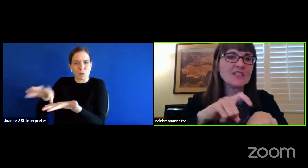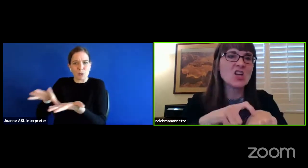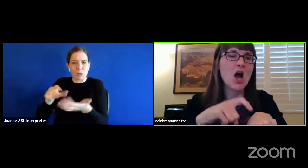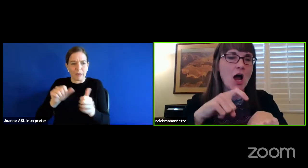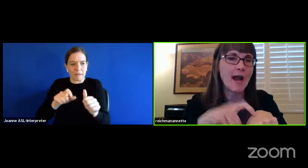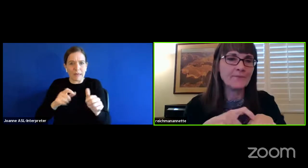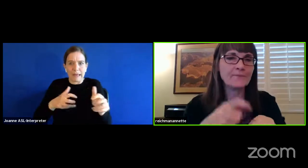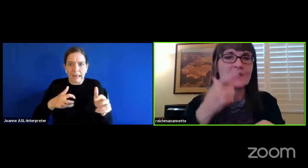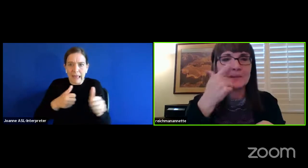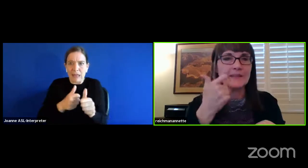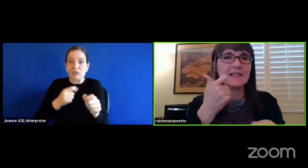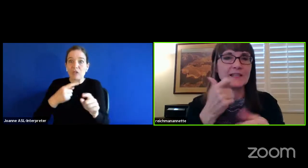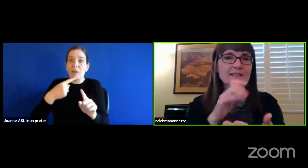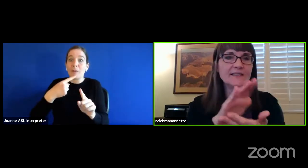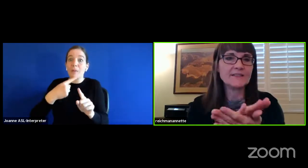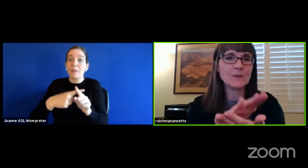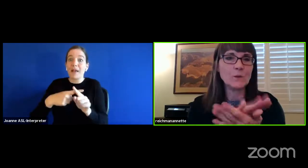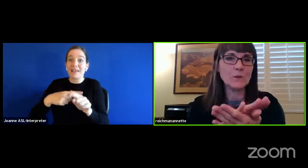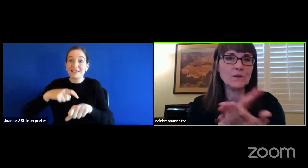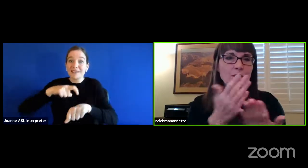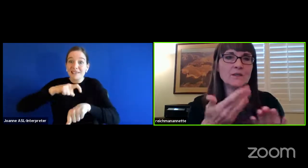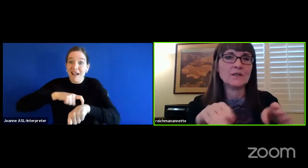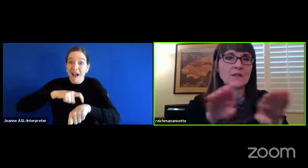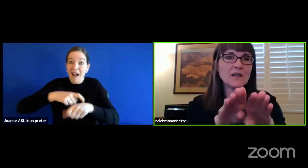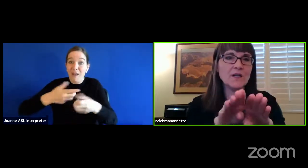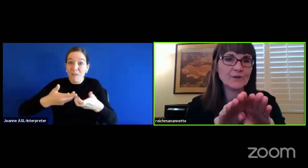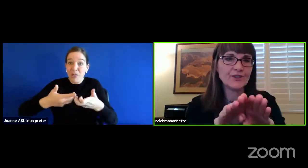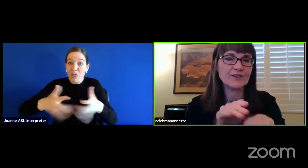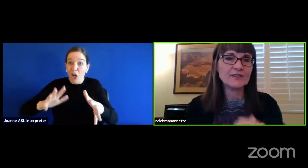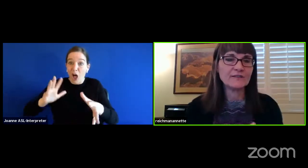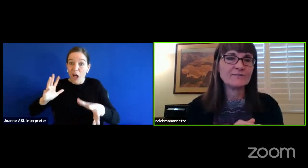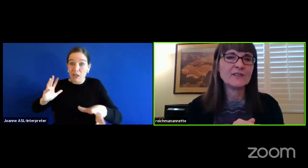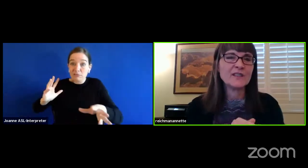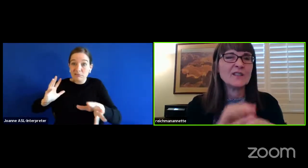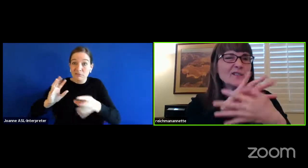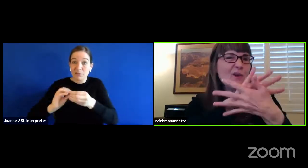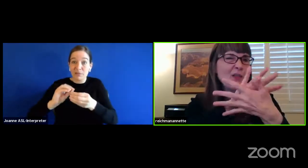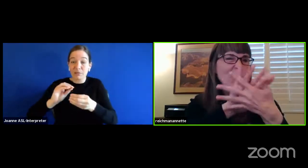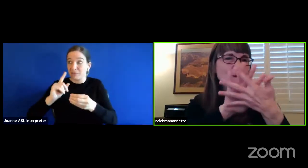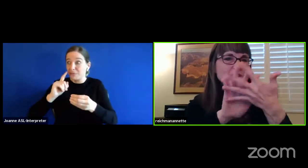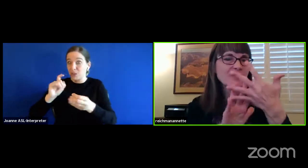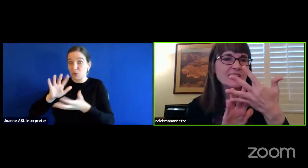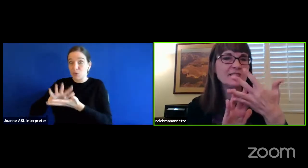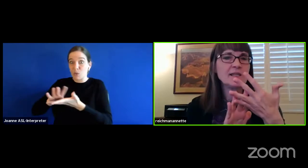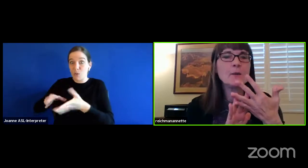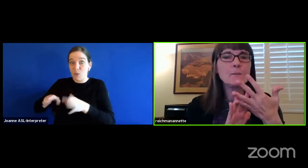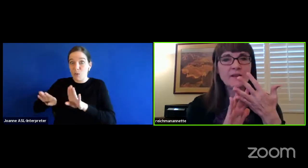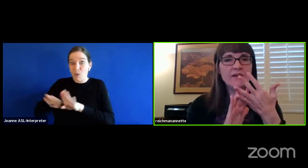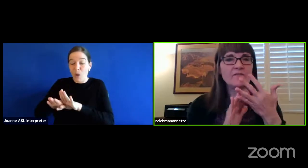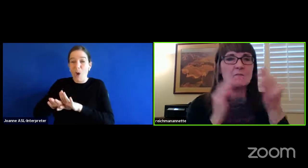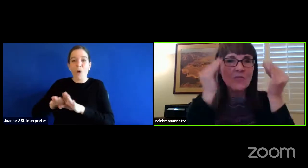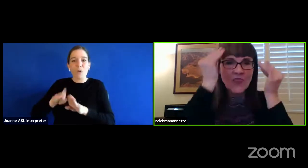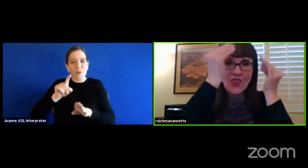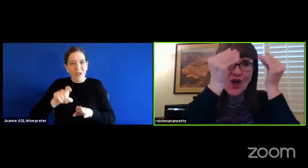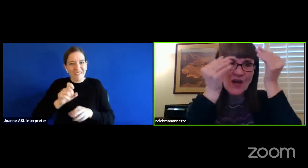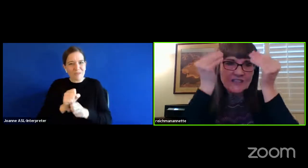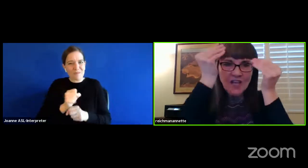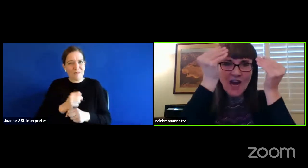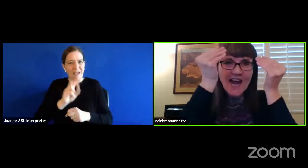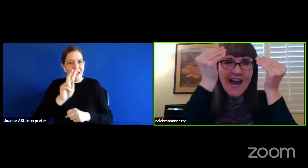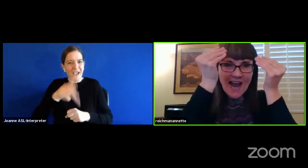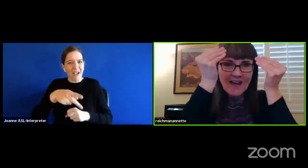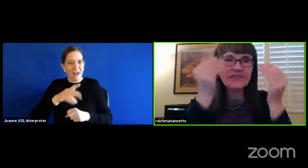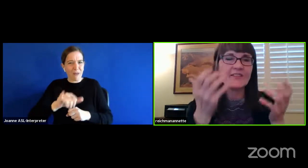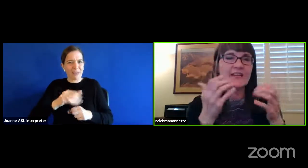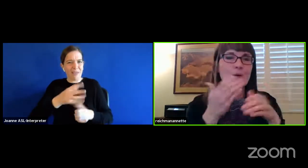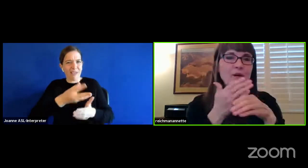lost time because of school closures. So those are just some of the thoughts